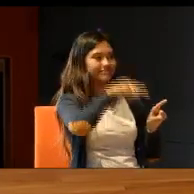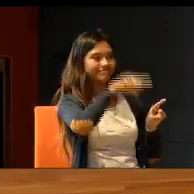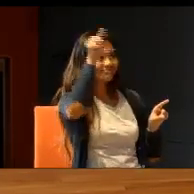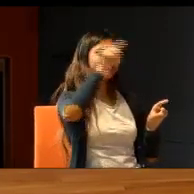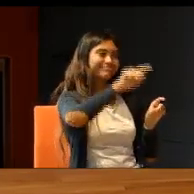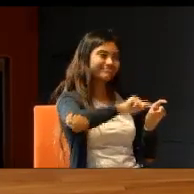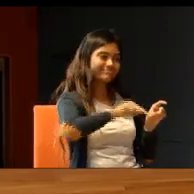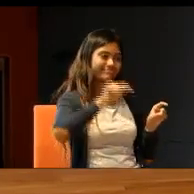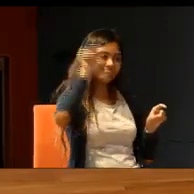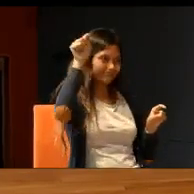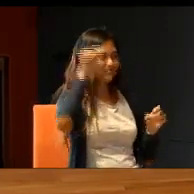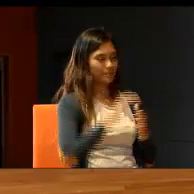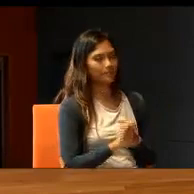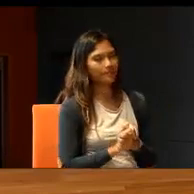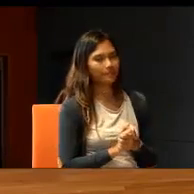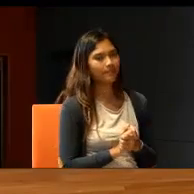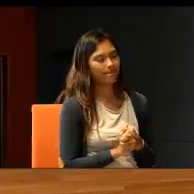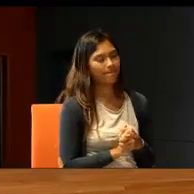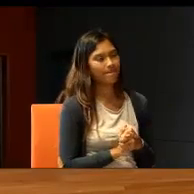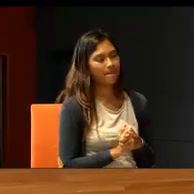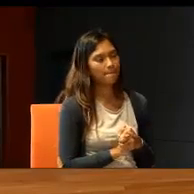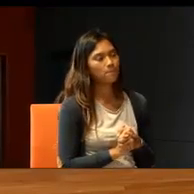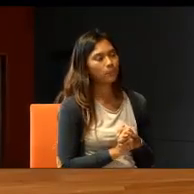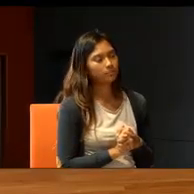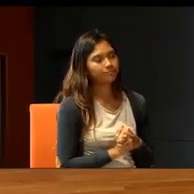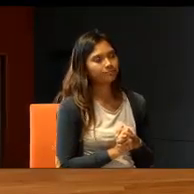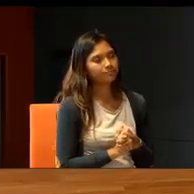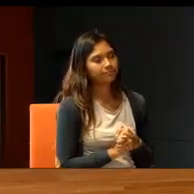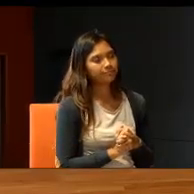among, my students, in an ordinary classroom.